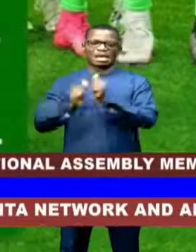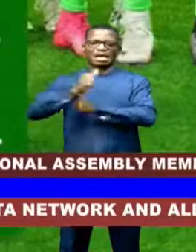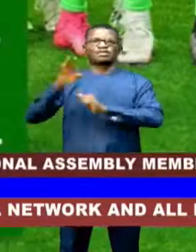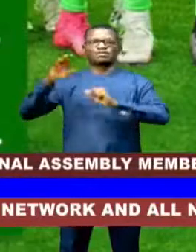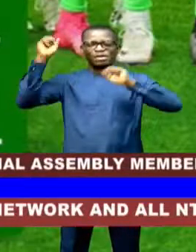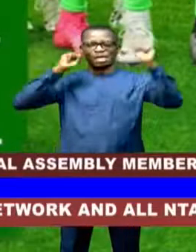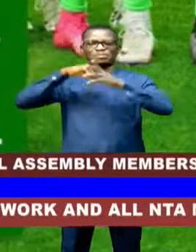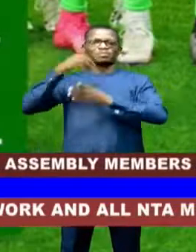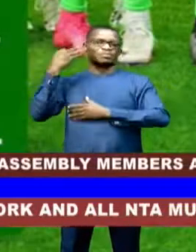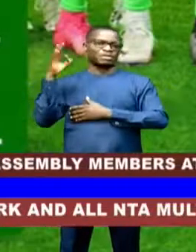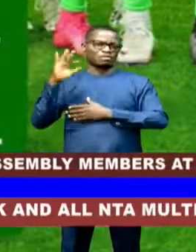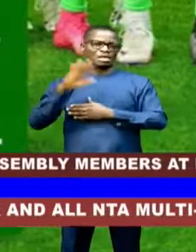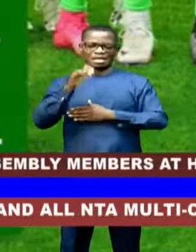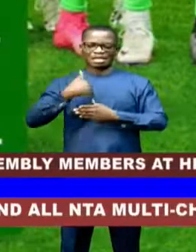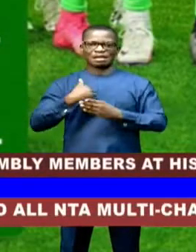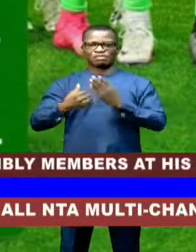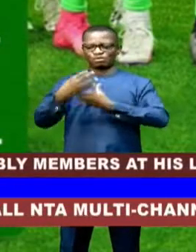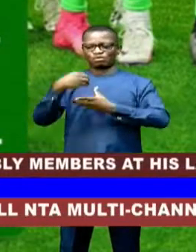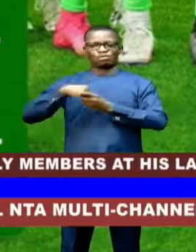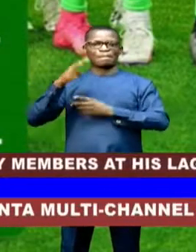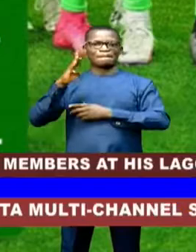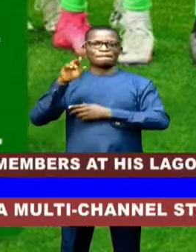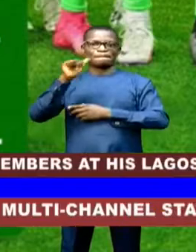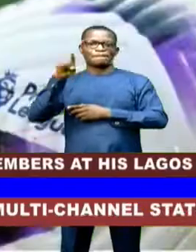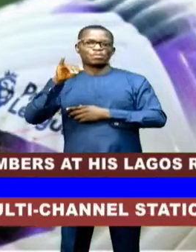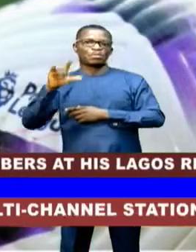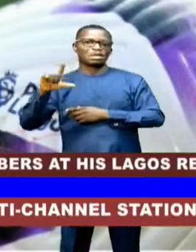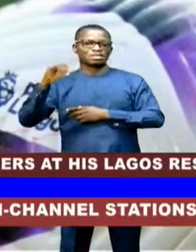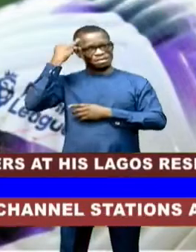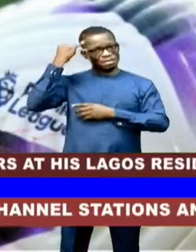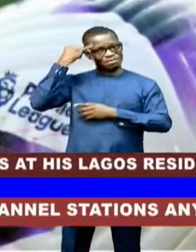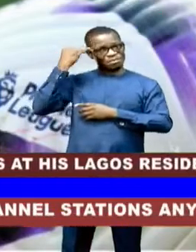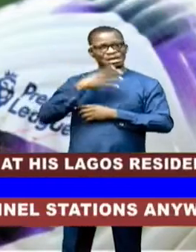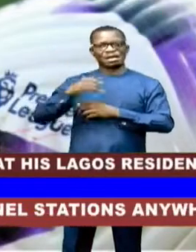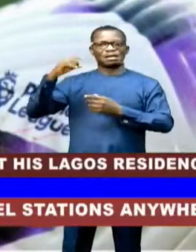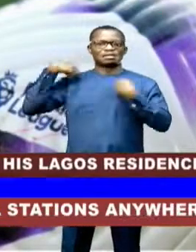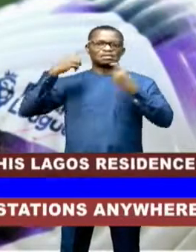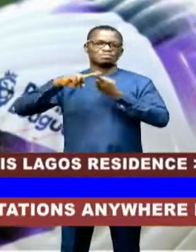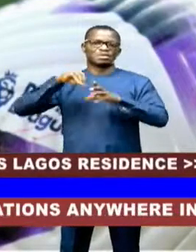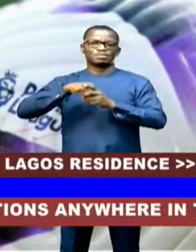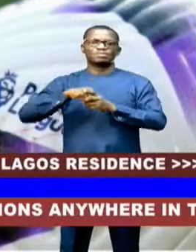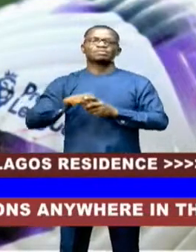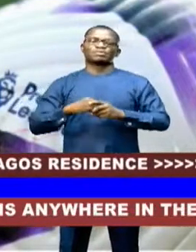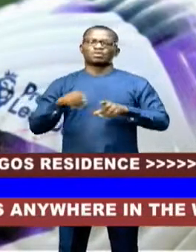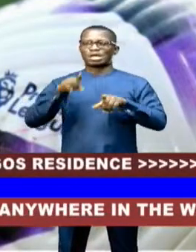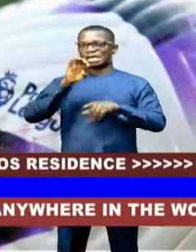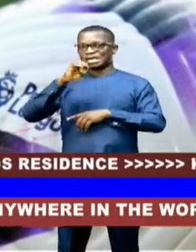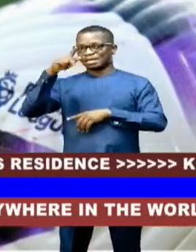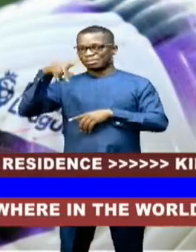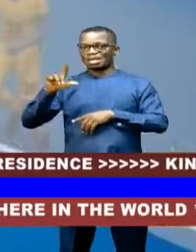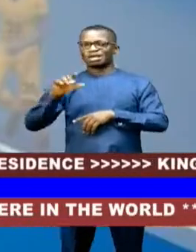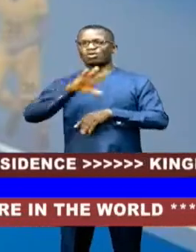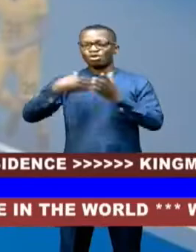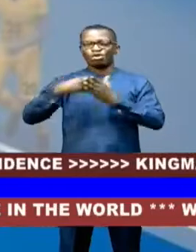The Super Falcons have been drawn in a group alongside Brazil, Japan and Spain. In the English Premier League, Premier League clubs have unanimously agreed